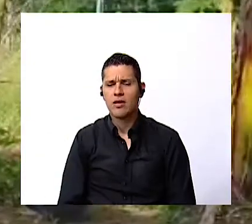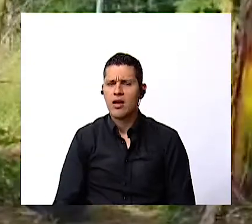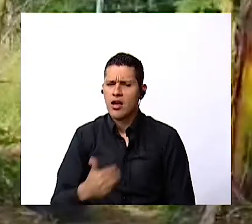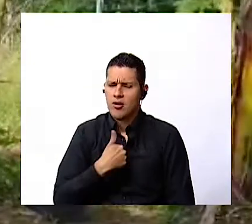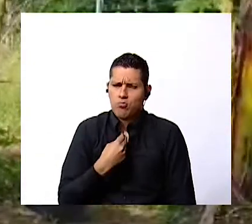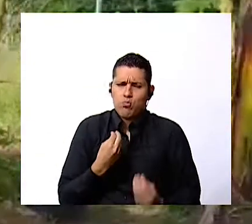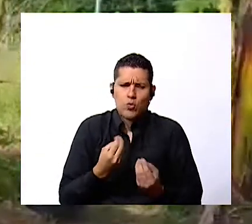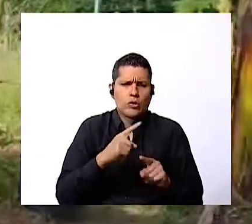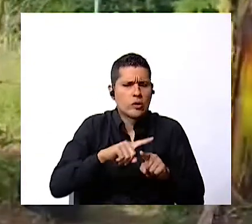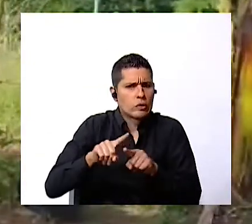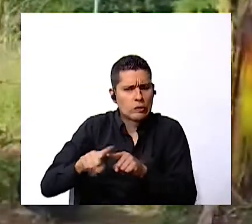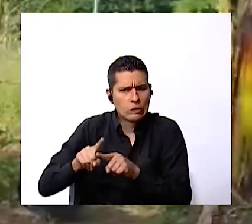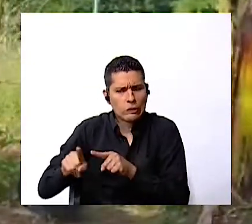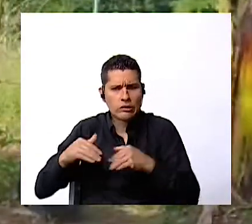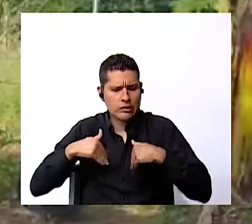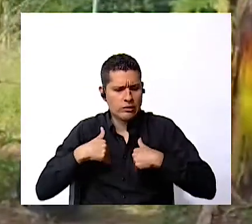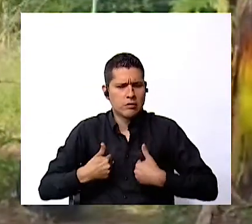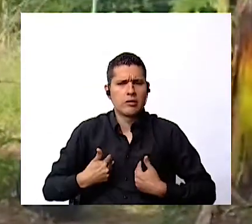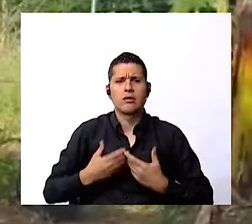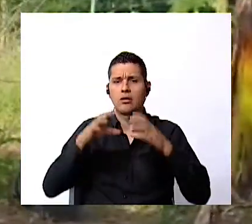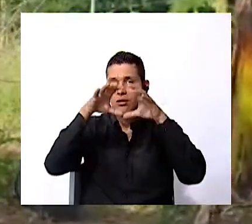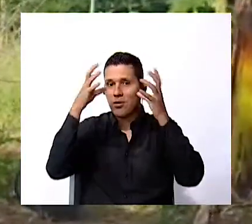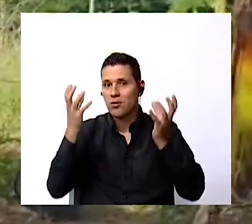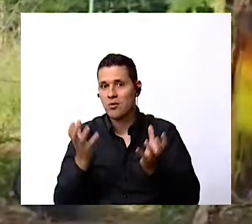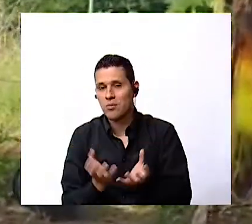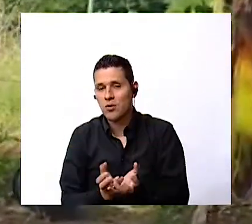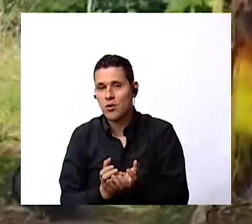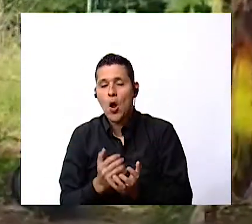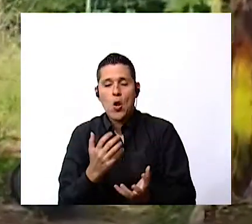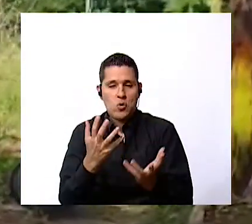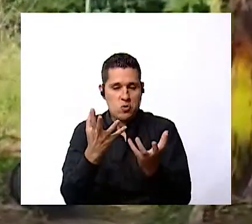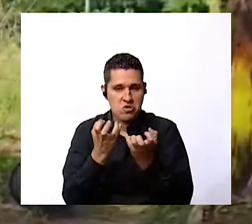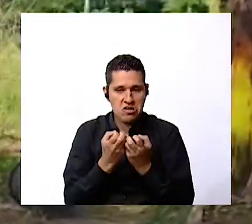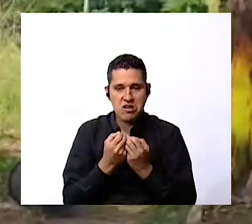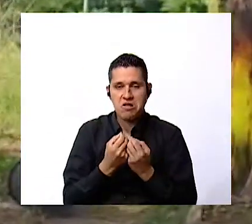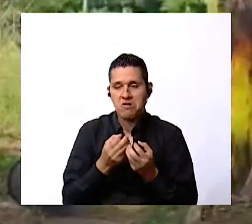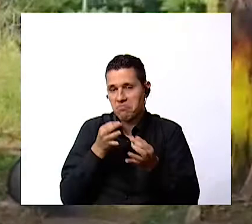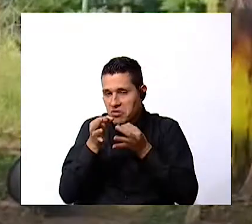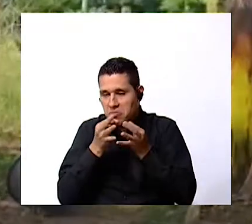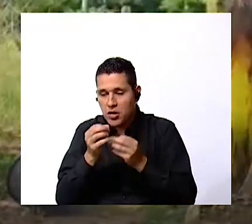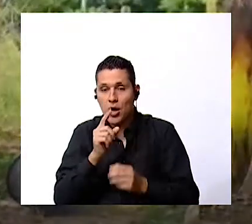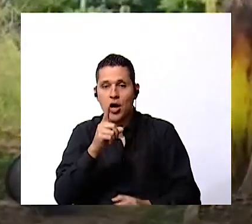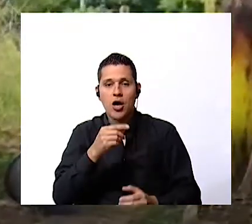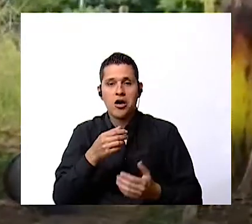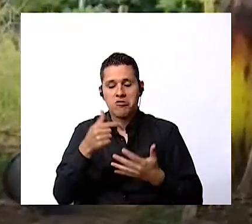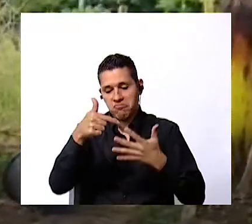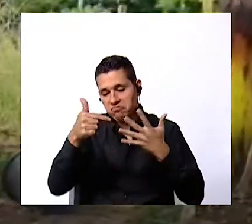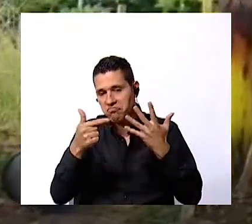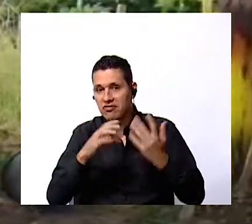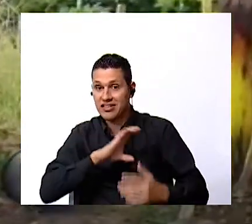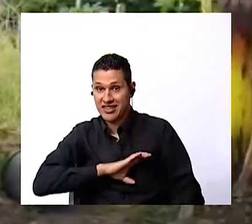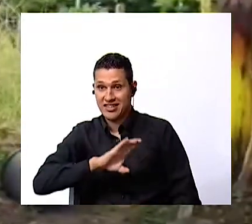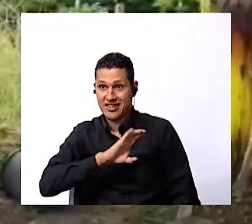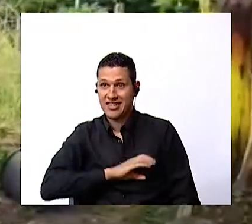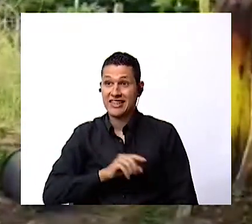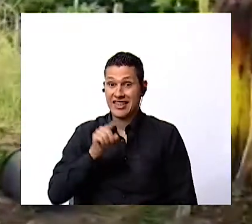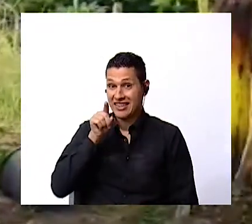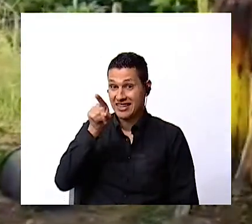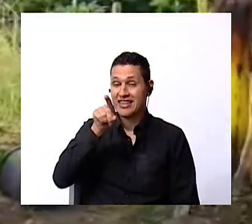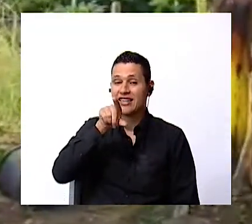in the world i am going to describe a bird this is a bird